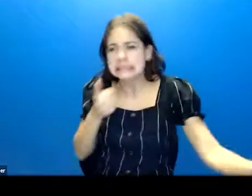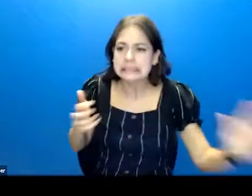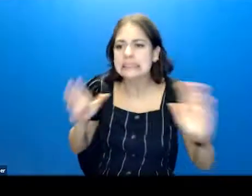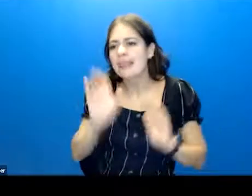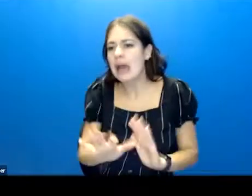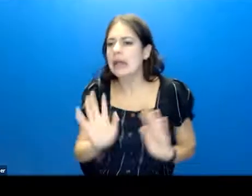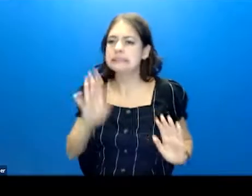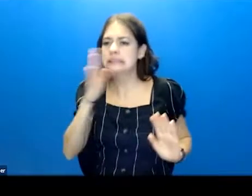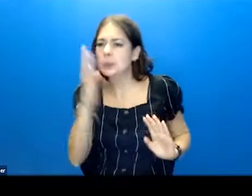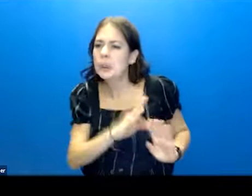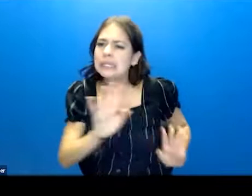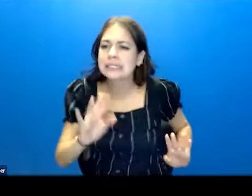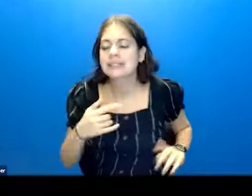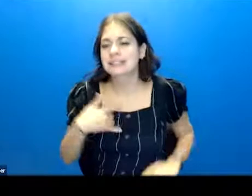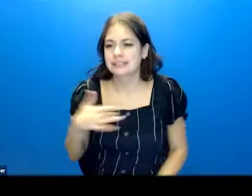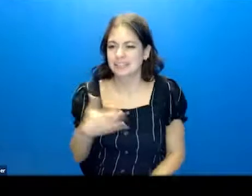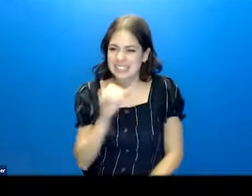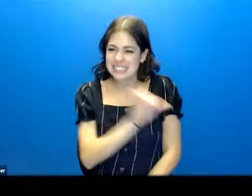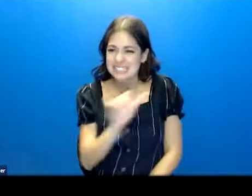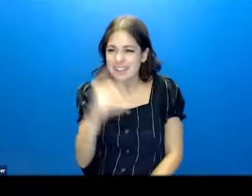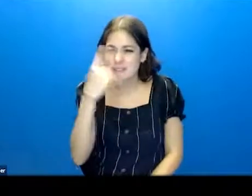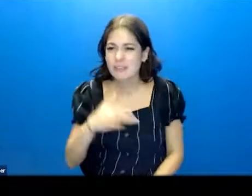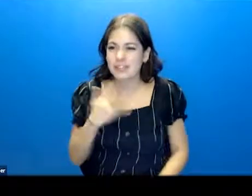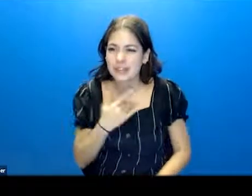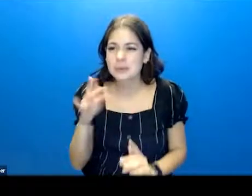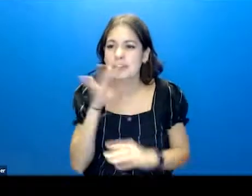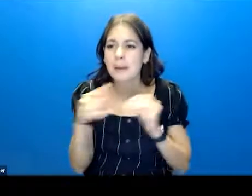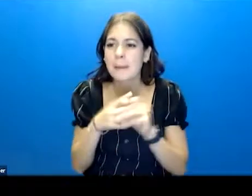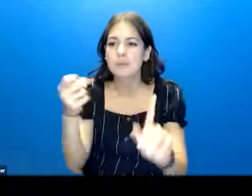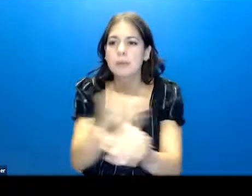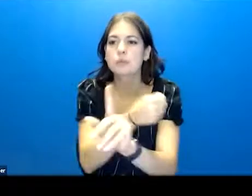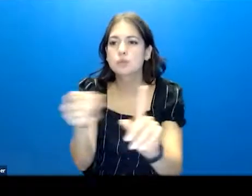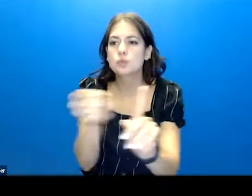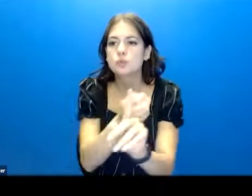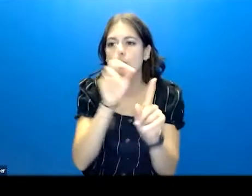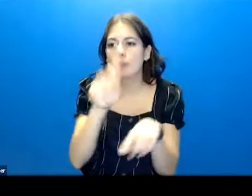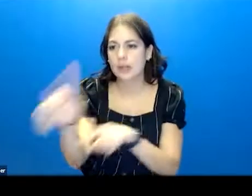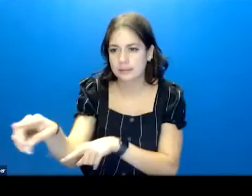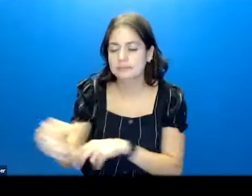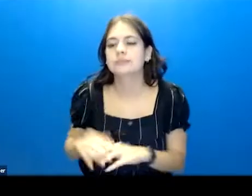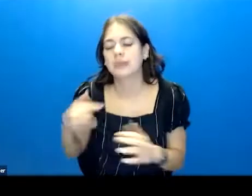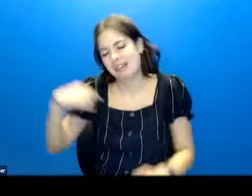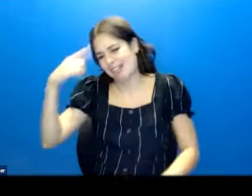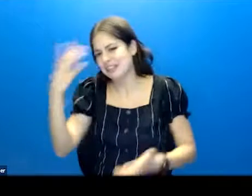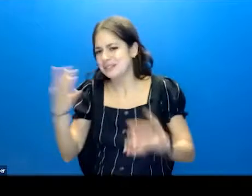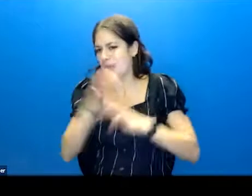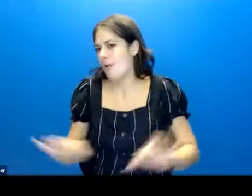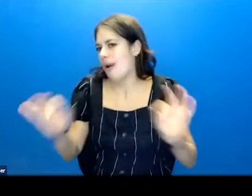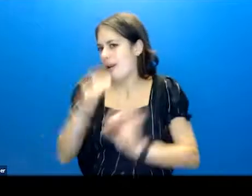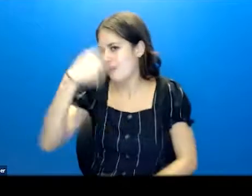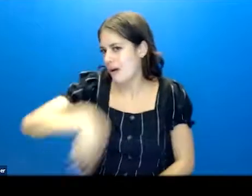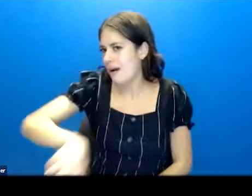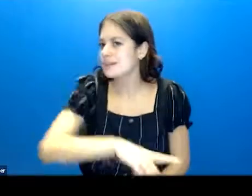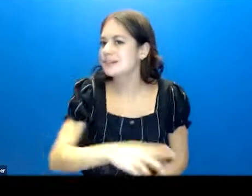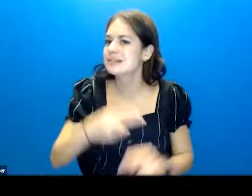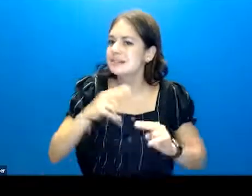that. I feel like the same sort of feelings come up when we talk about abuse reporting. And so I think it's just really important for us to